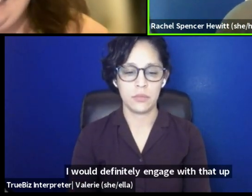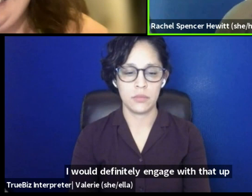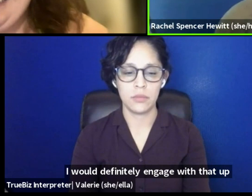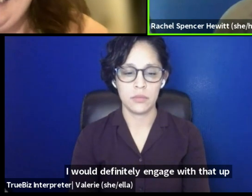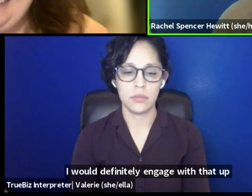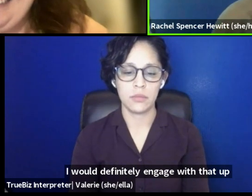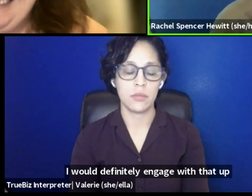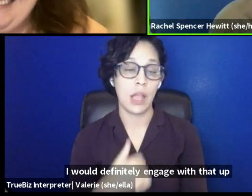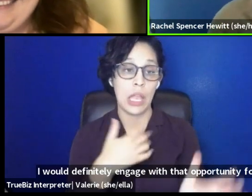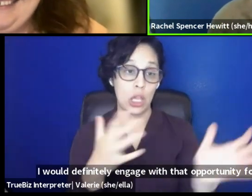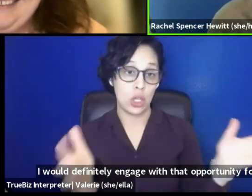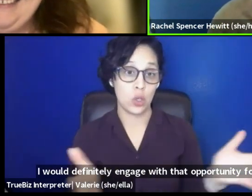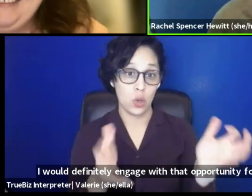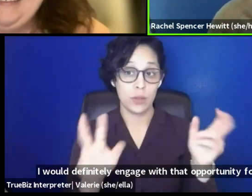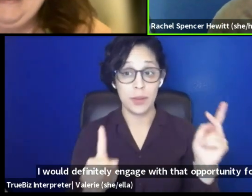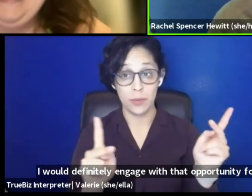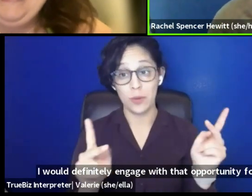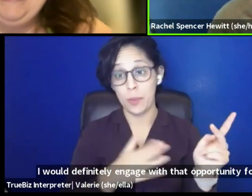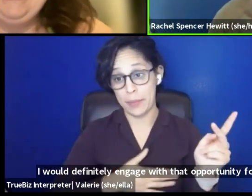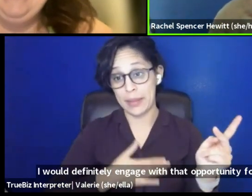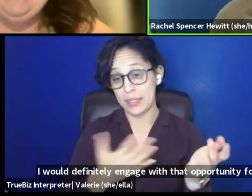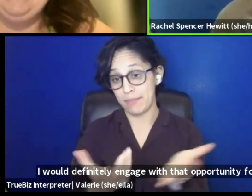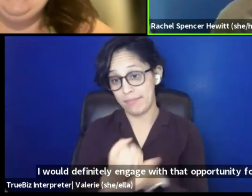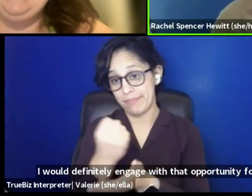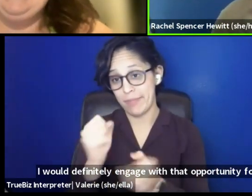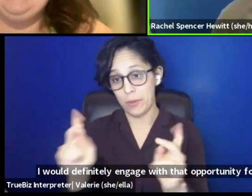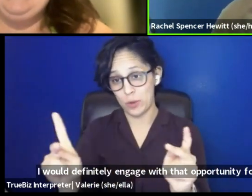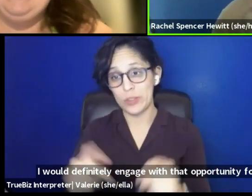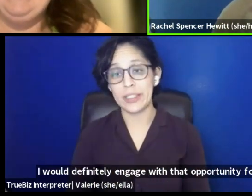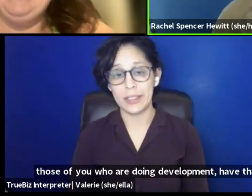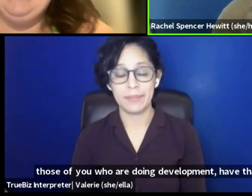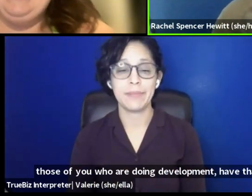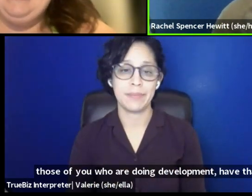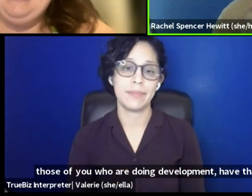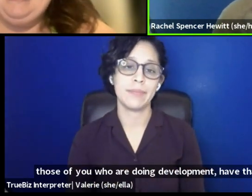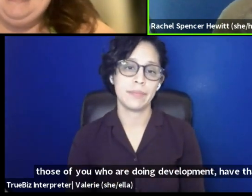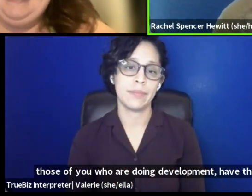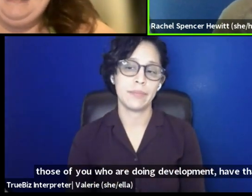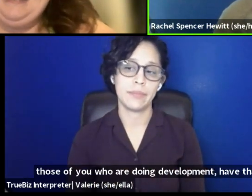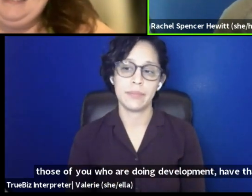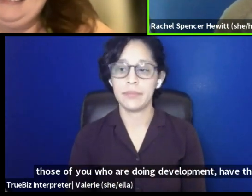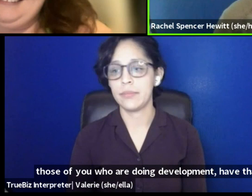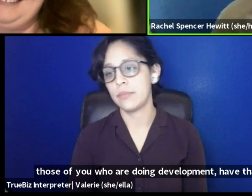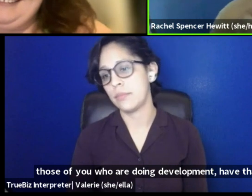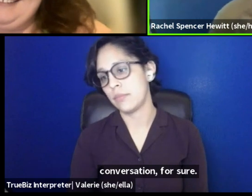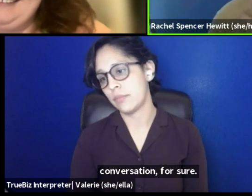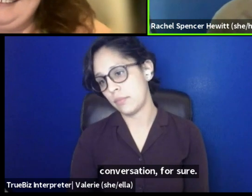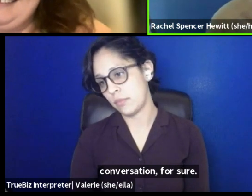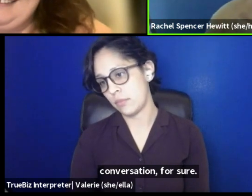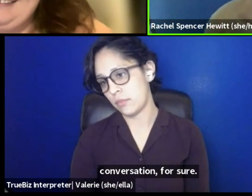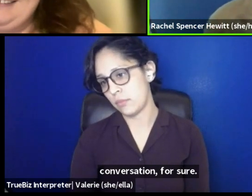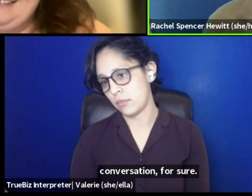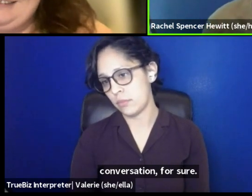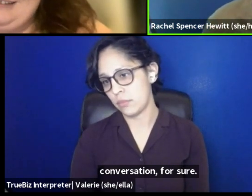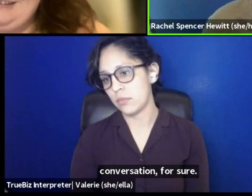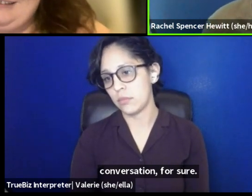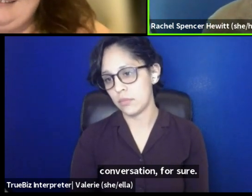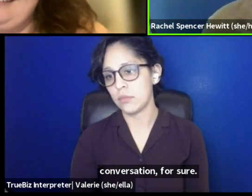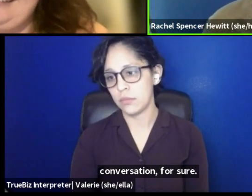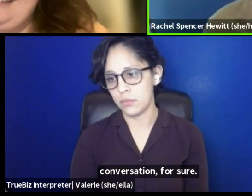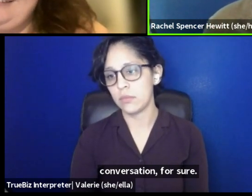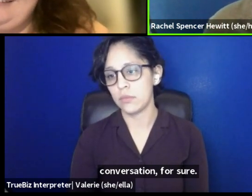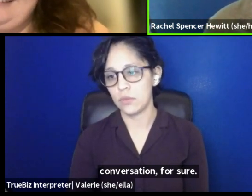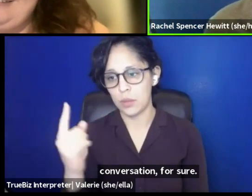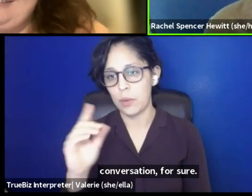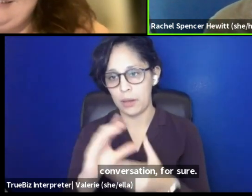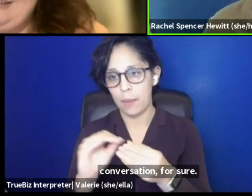doing development, have that conversation for sure. Um, it's shared in the chat. I'm